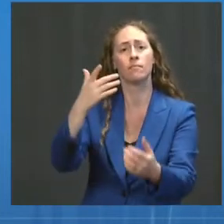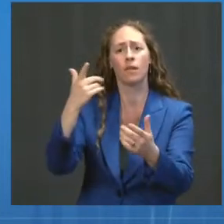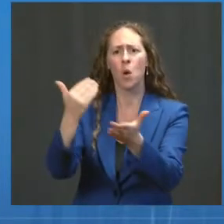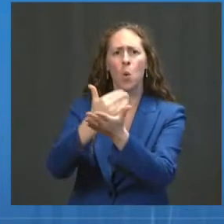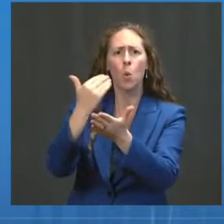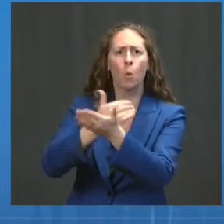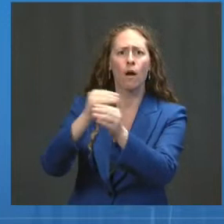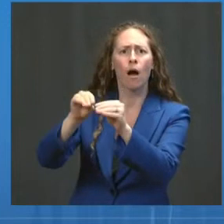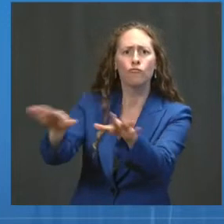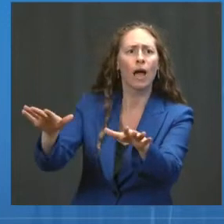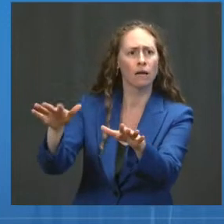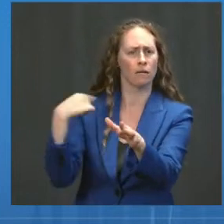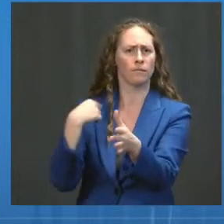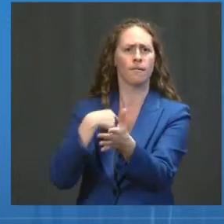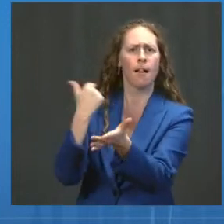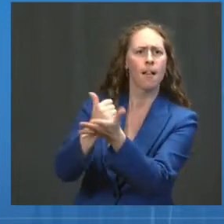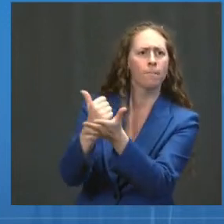by Delta.